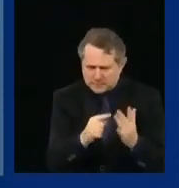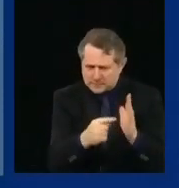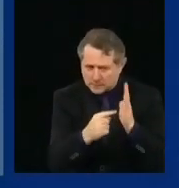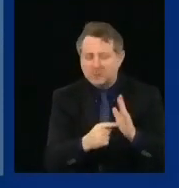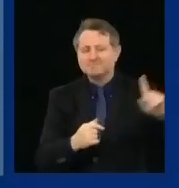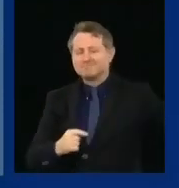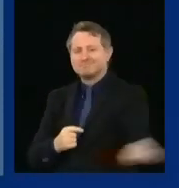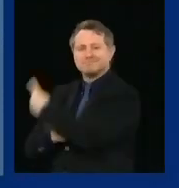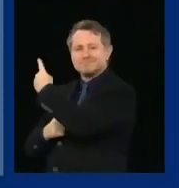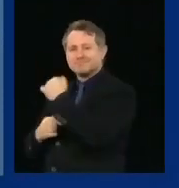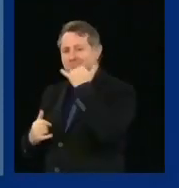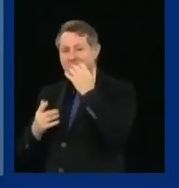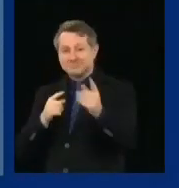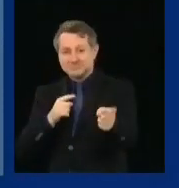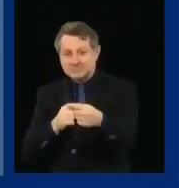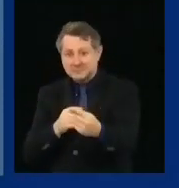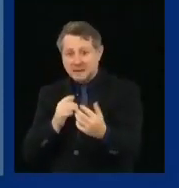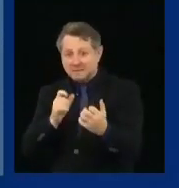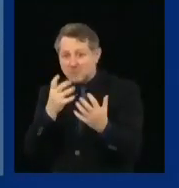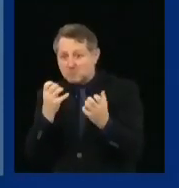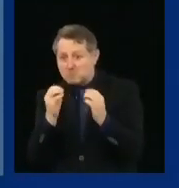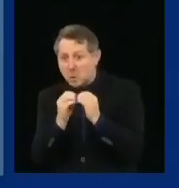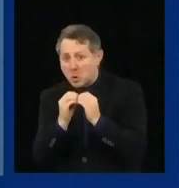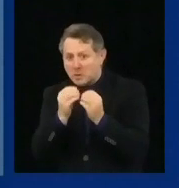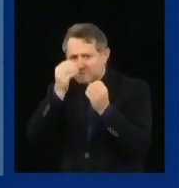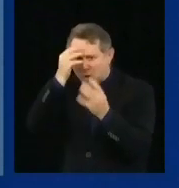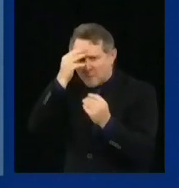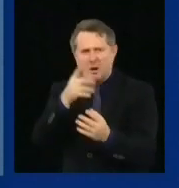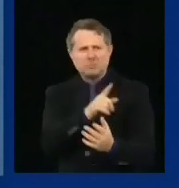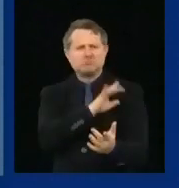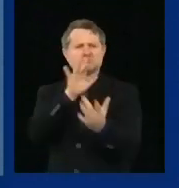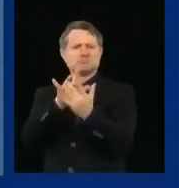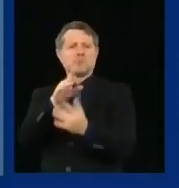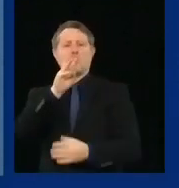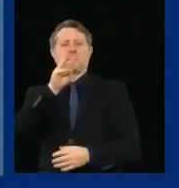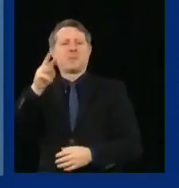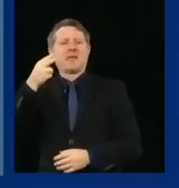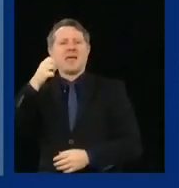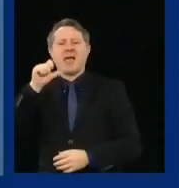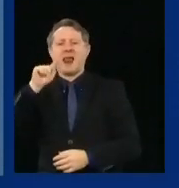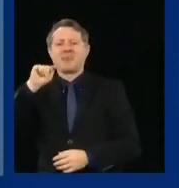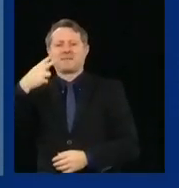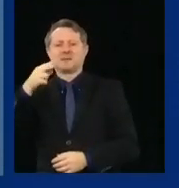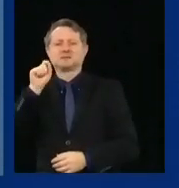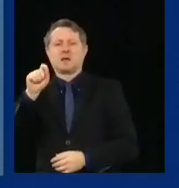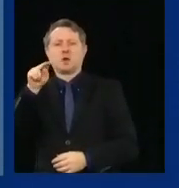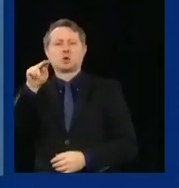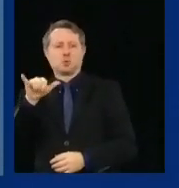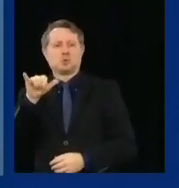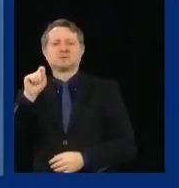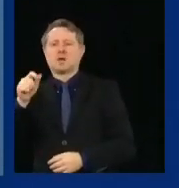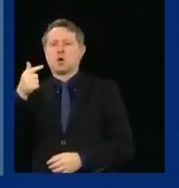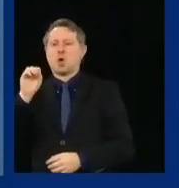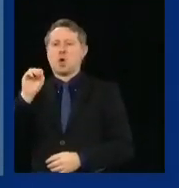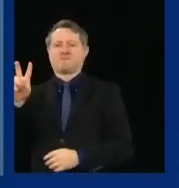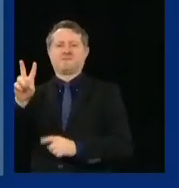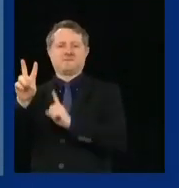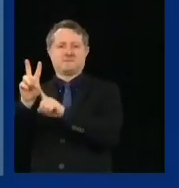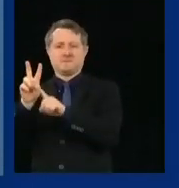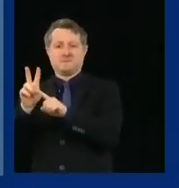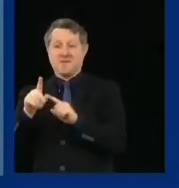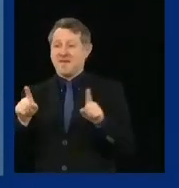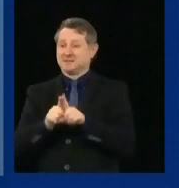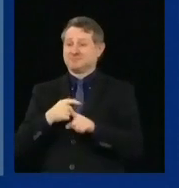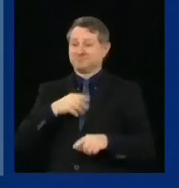information, this is the health site to go to. Now, as a parent, I can tell you this is a parent's worst nightmare, right?